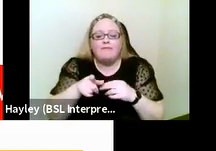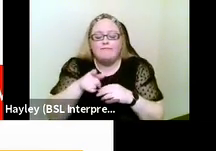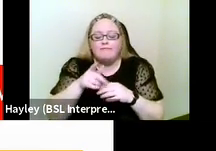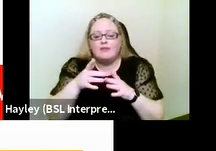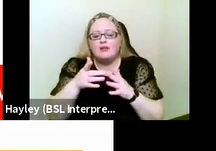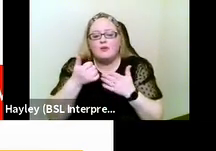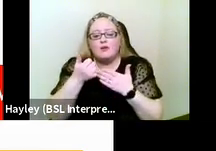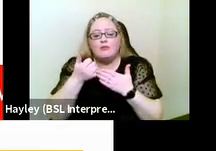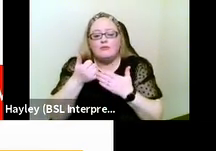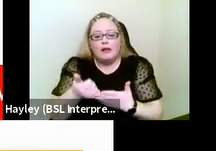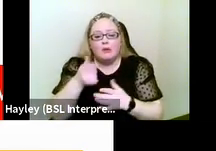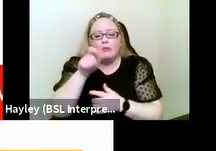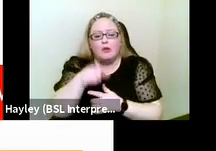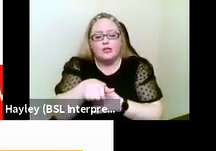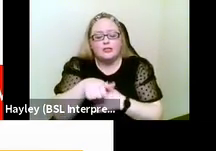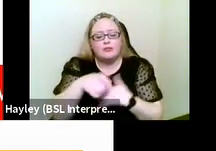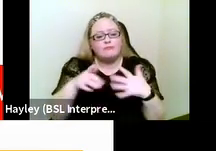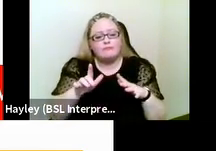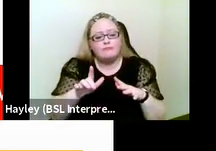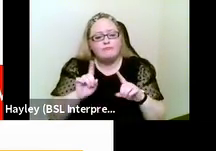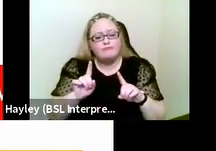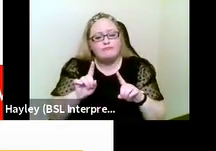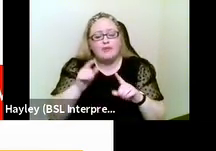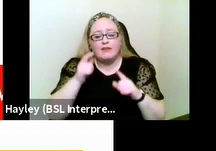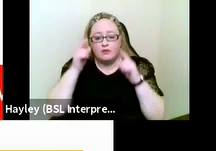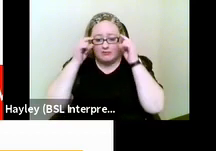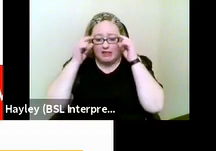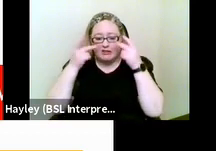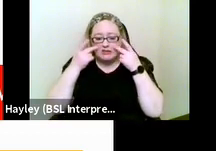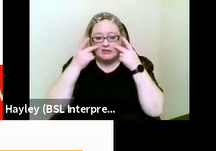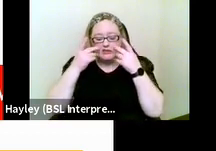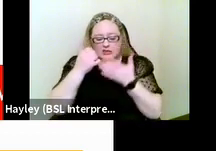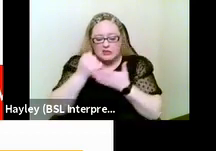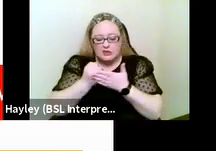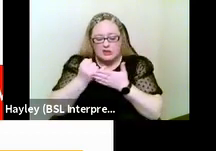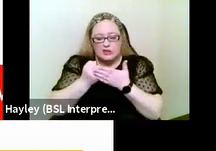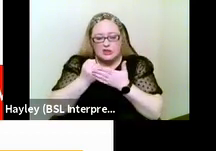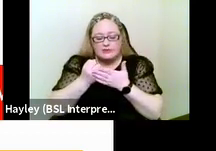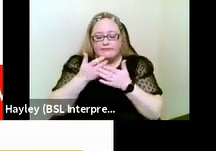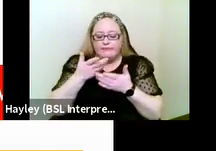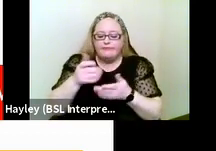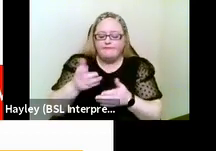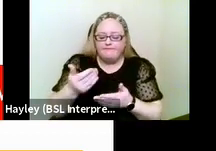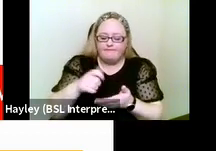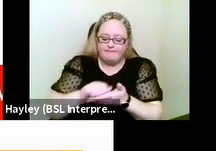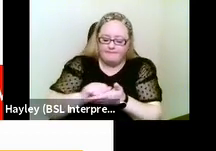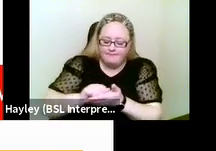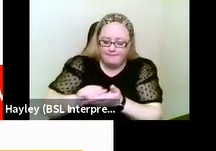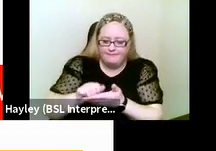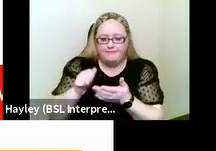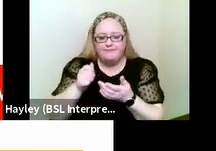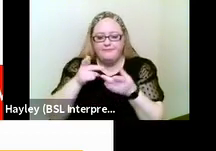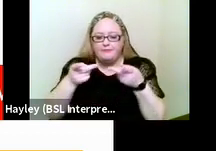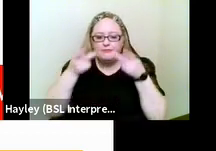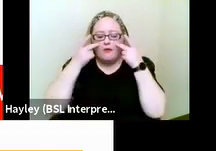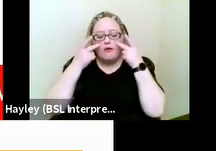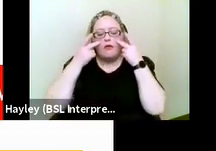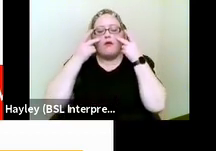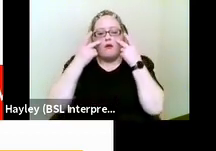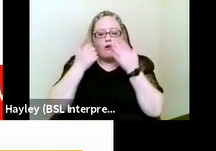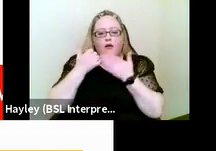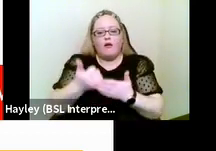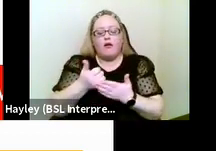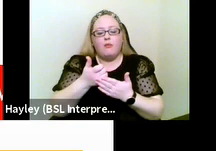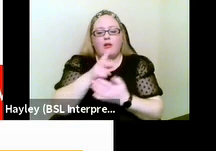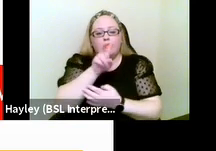so that they can access lip reading, that we support them with their hearing aids, that we instead of